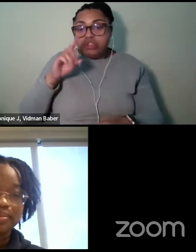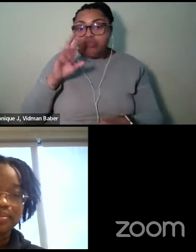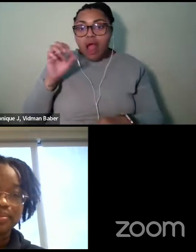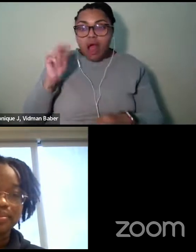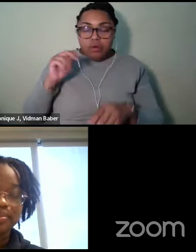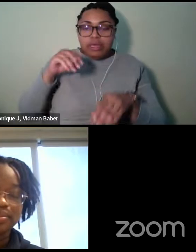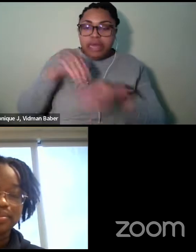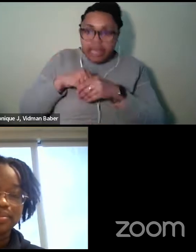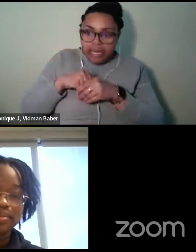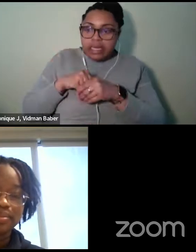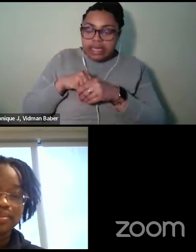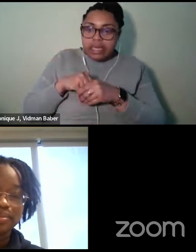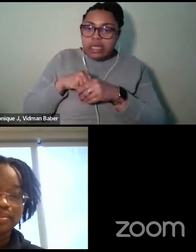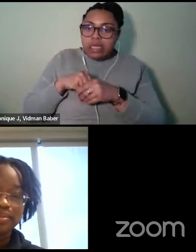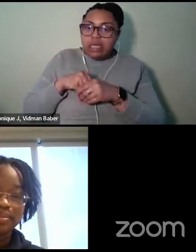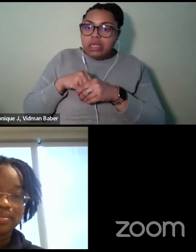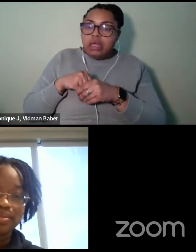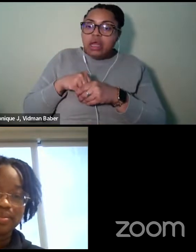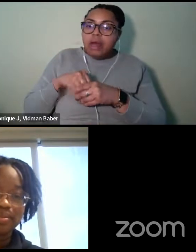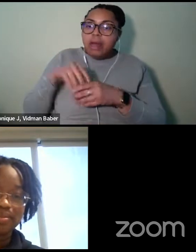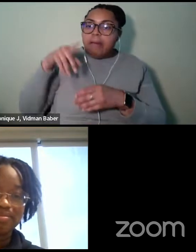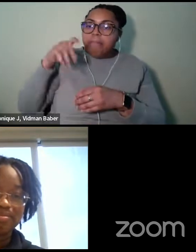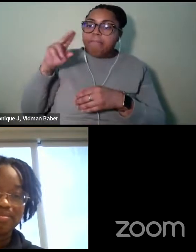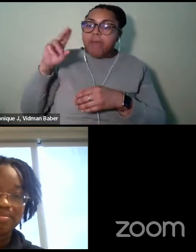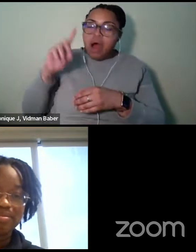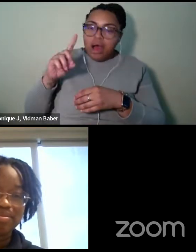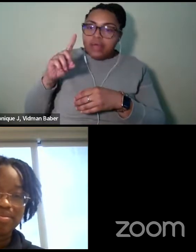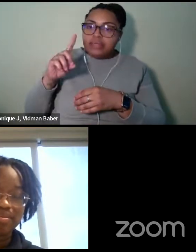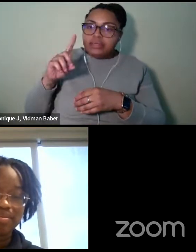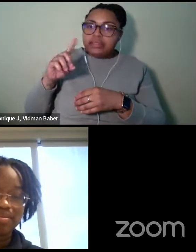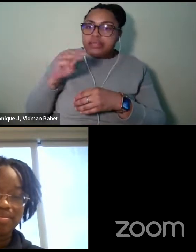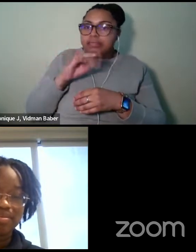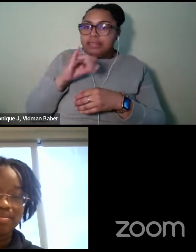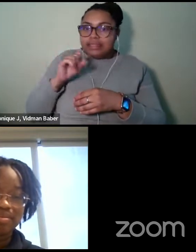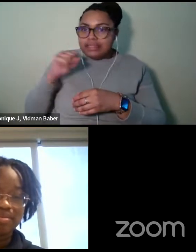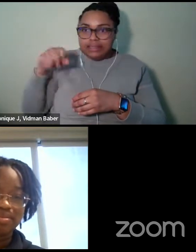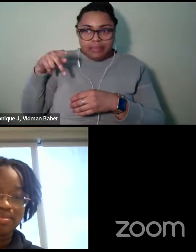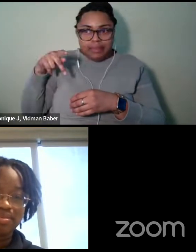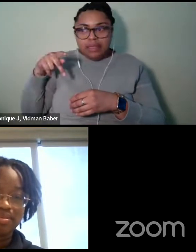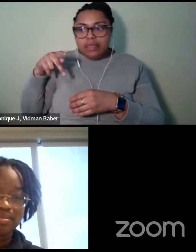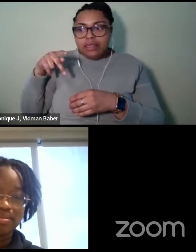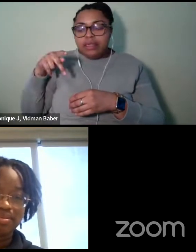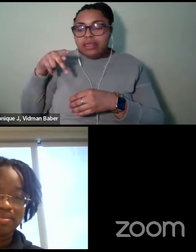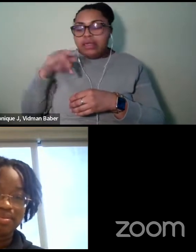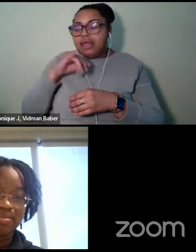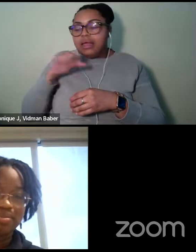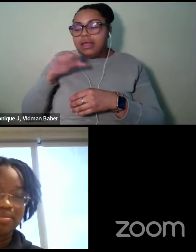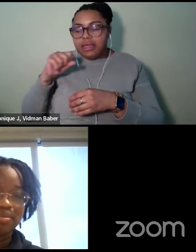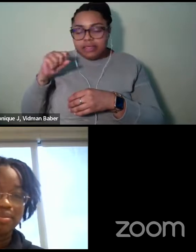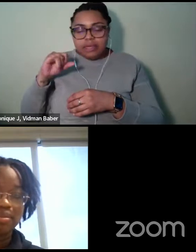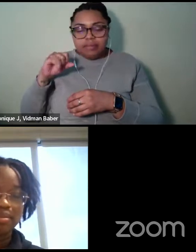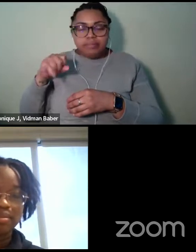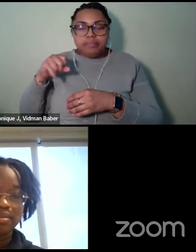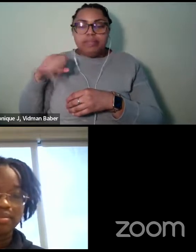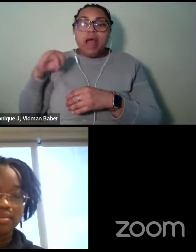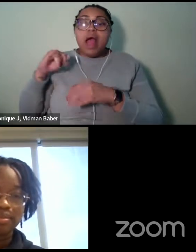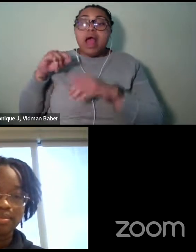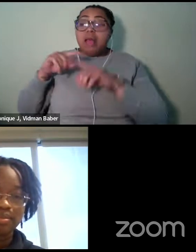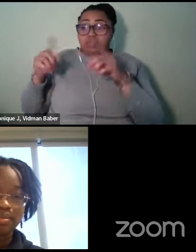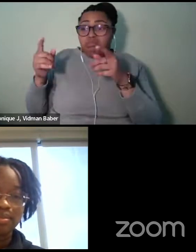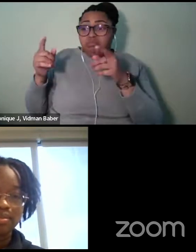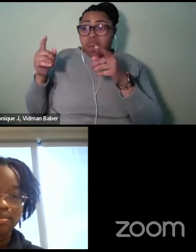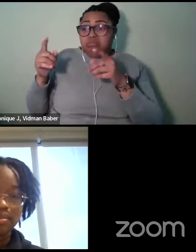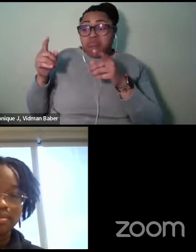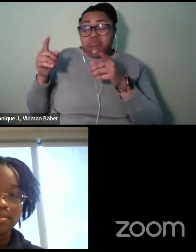onto me, but I wanted to break that generational curse. And so my daughters learned how to swim. I,